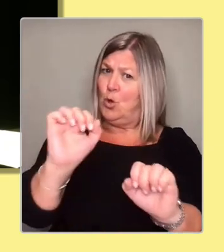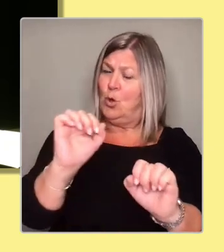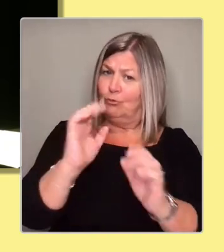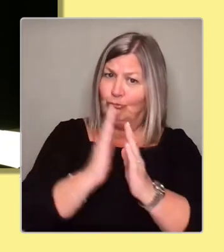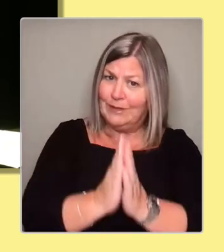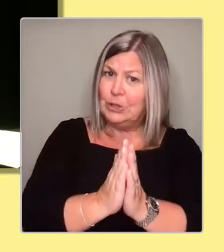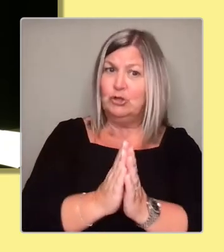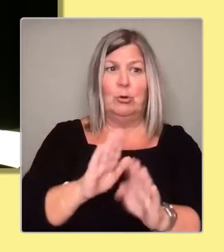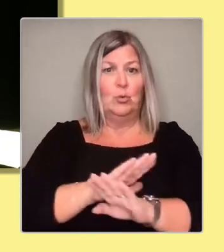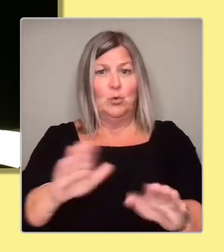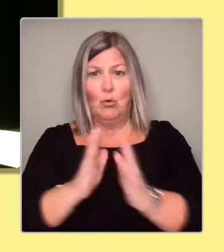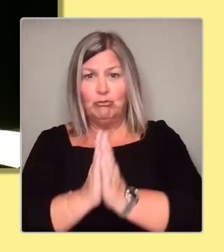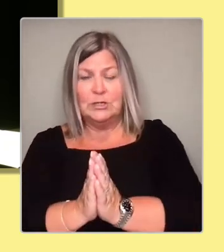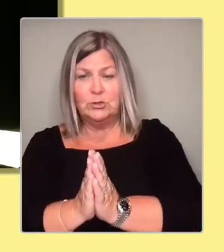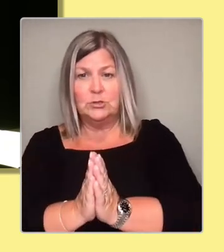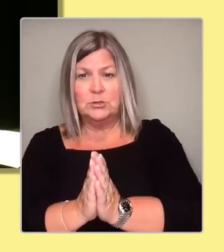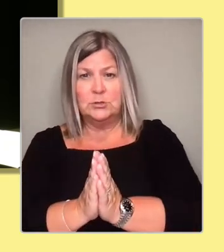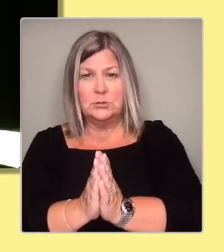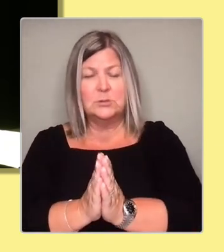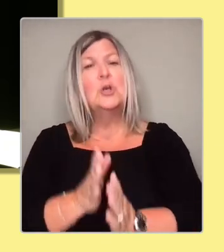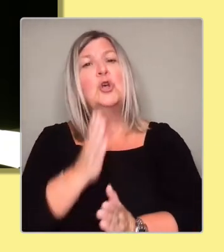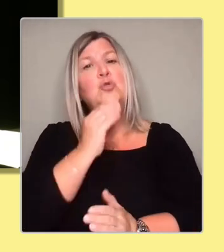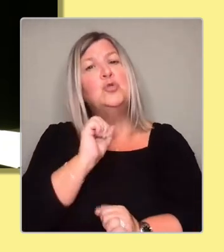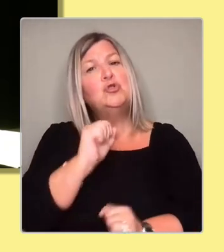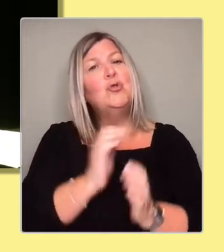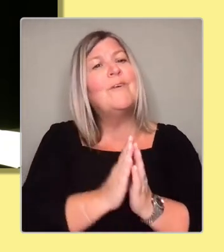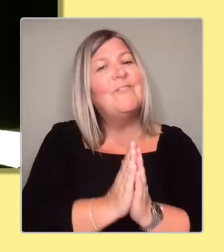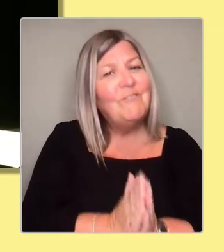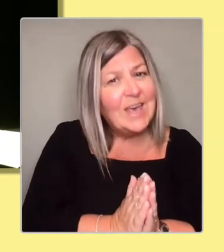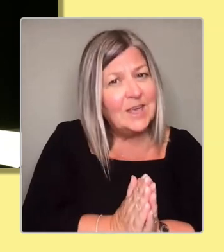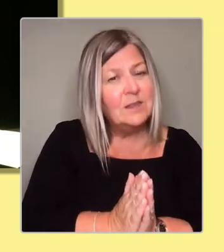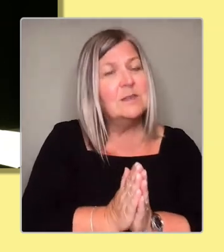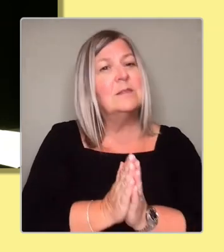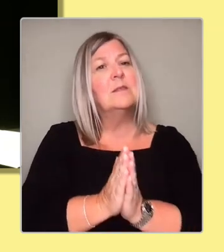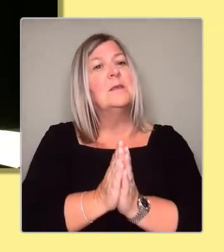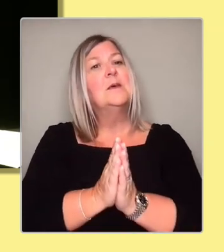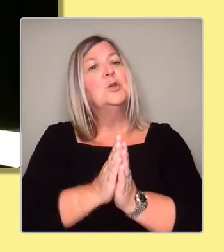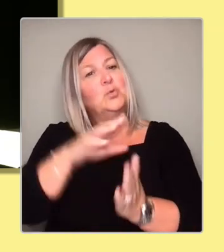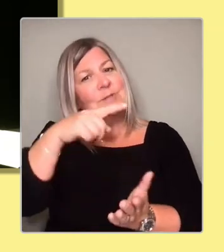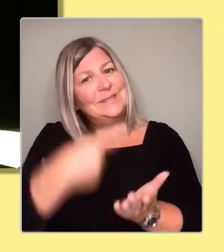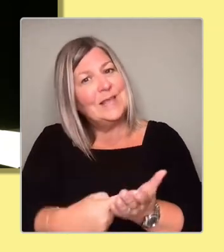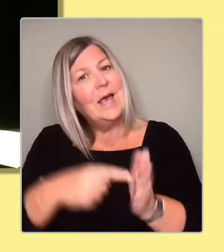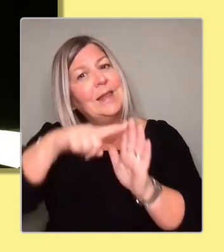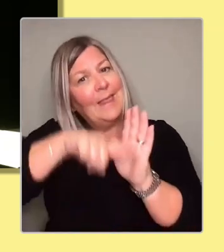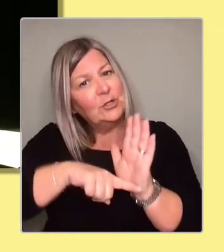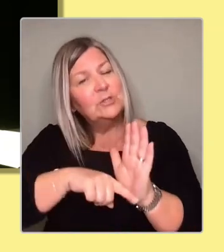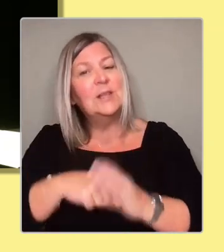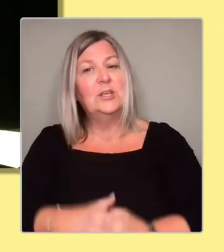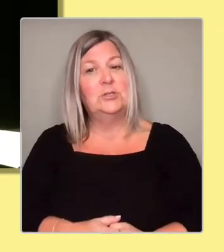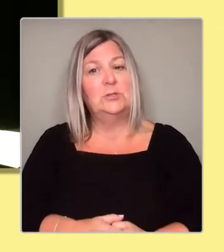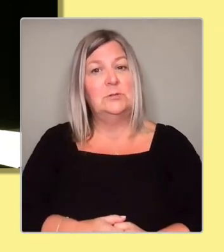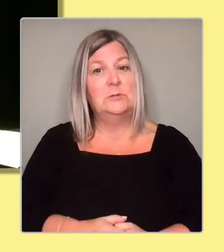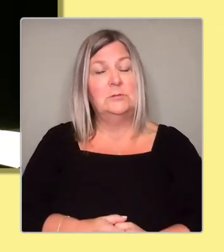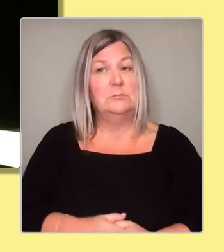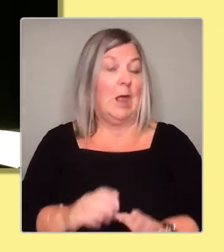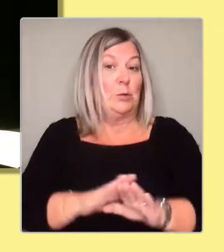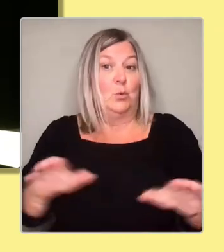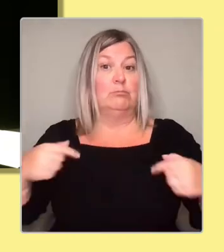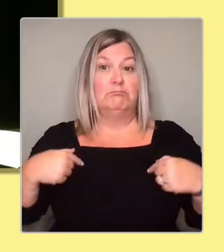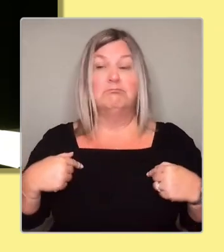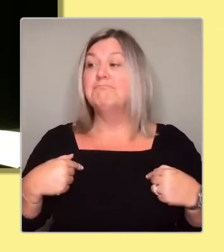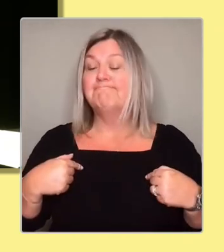as the basis of your legislation? I don't. I don't. Proud as I am, being a Muslim, my job as a legislator, my job